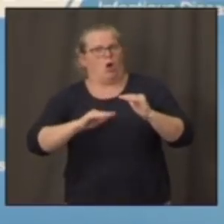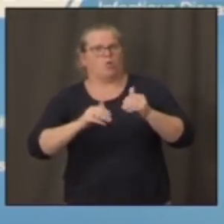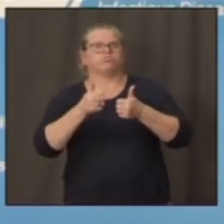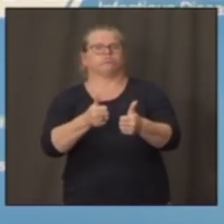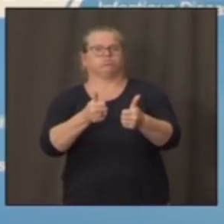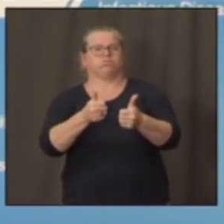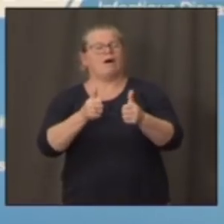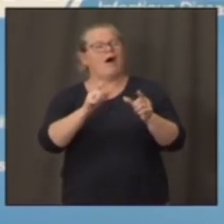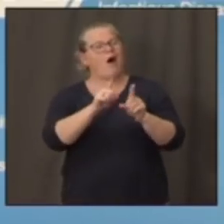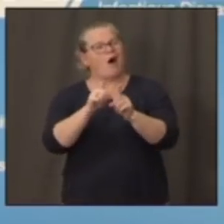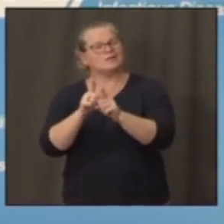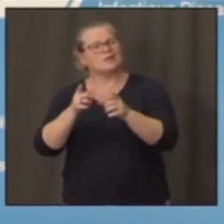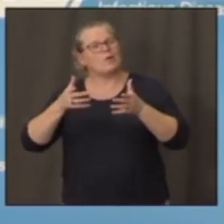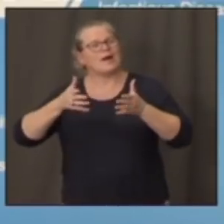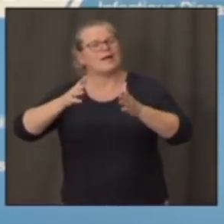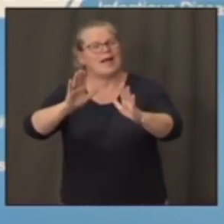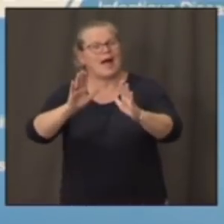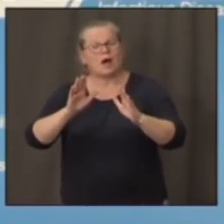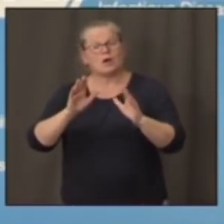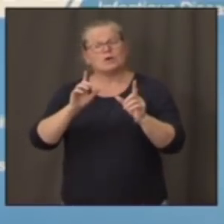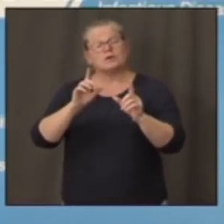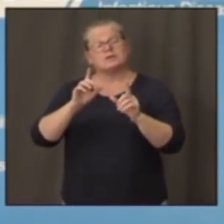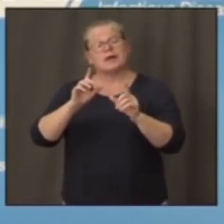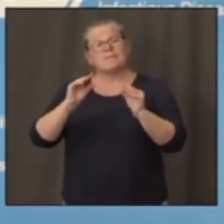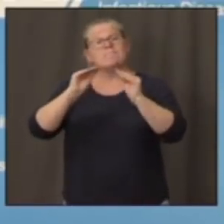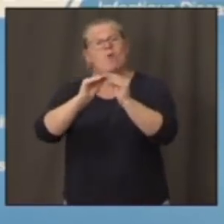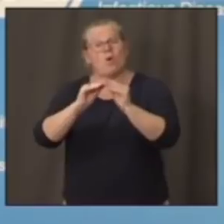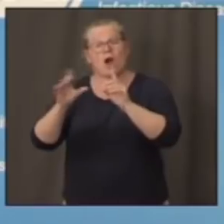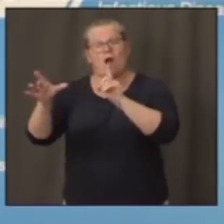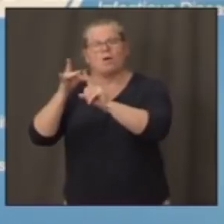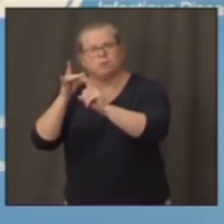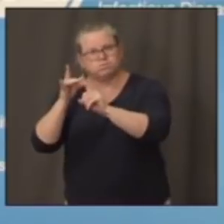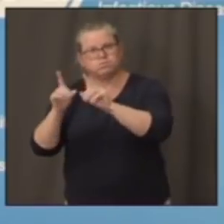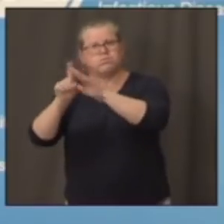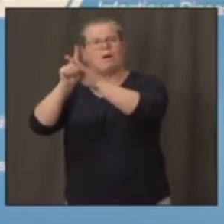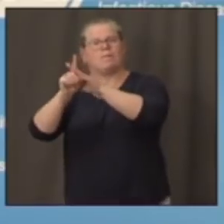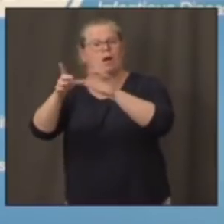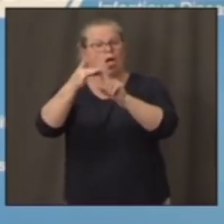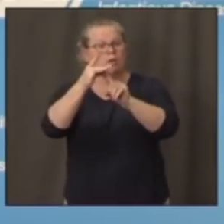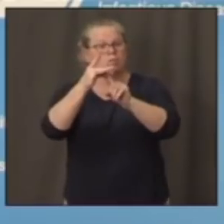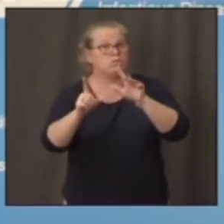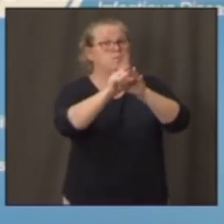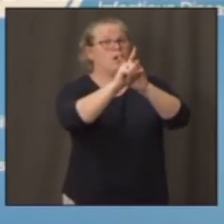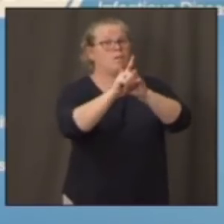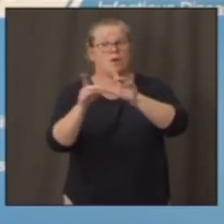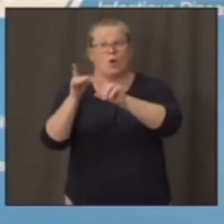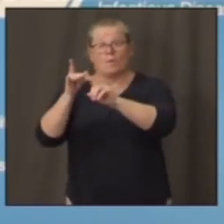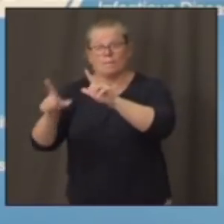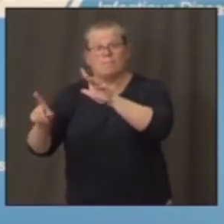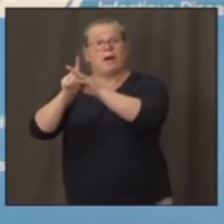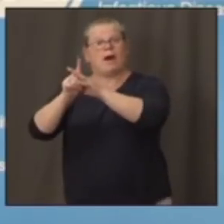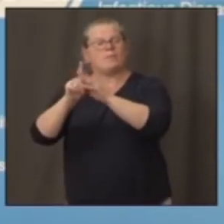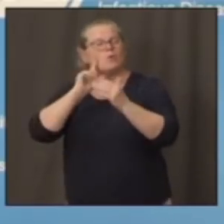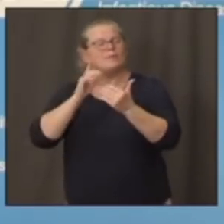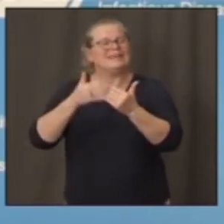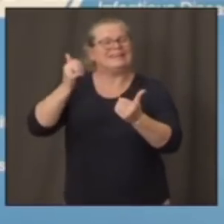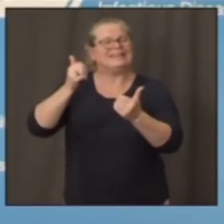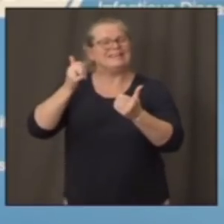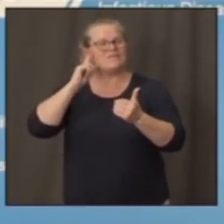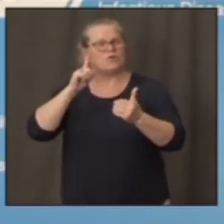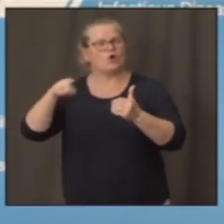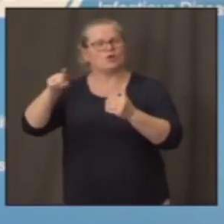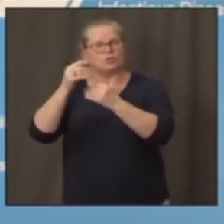that as cases crop up, it will be much easier for you to do the kind of containment by